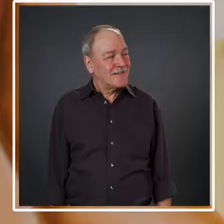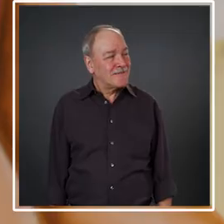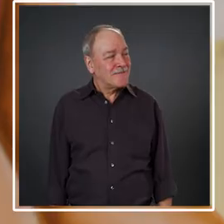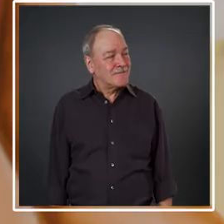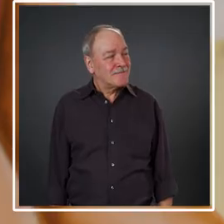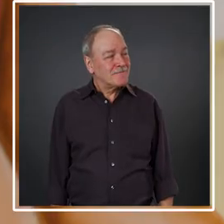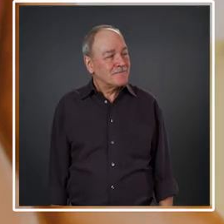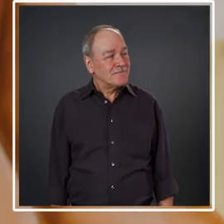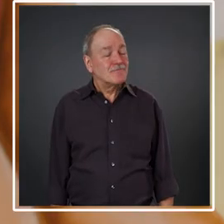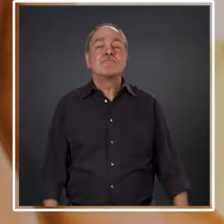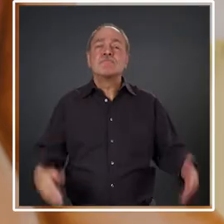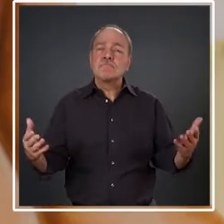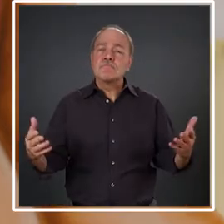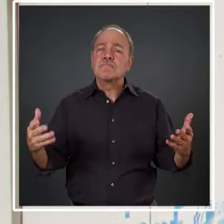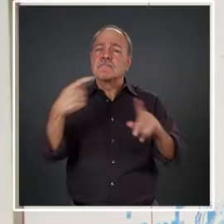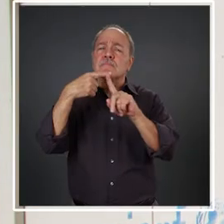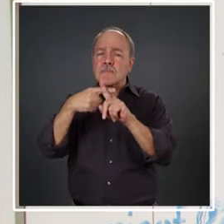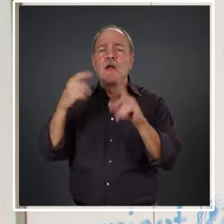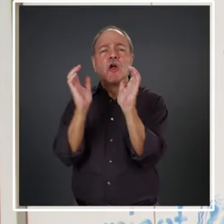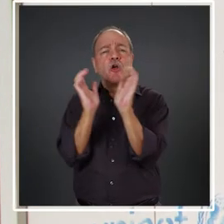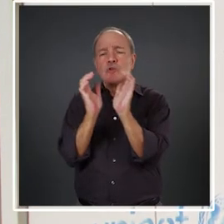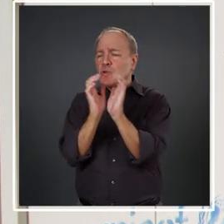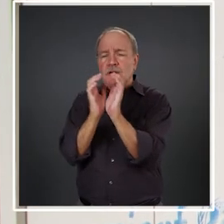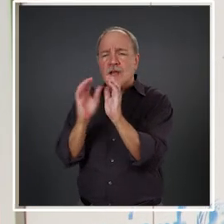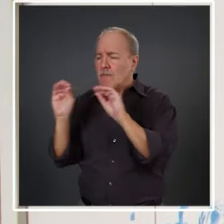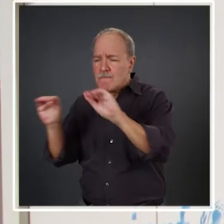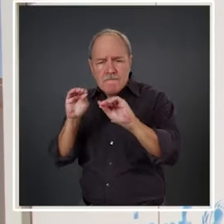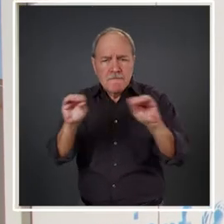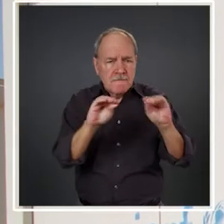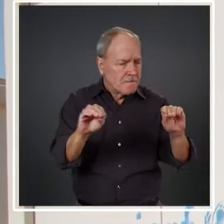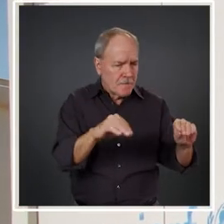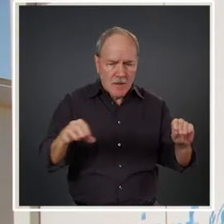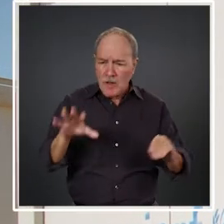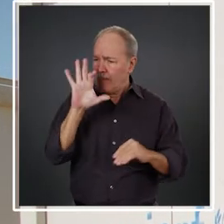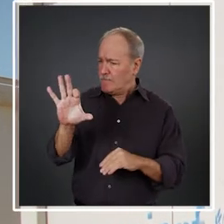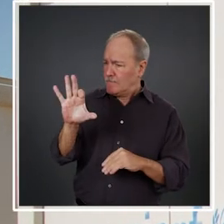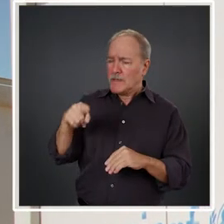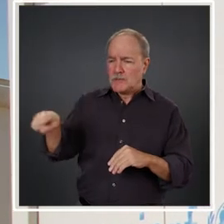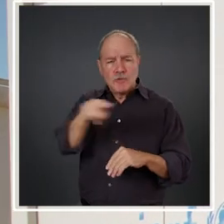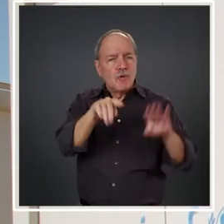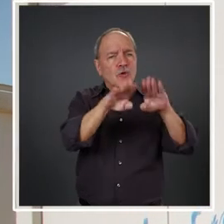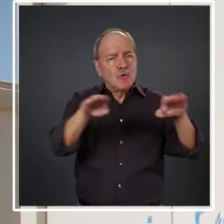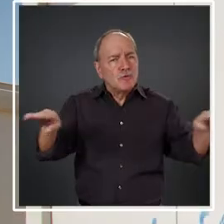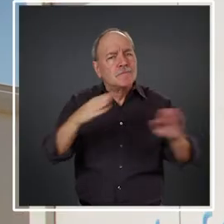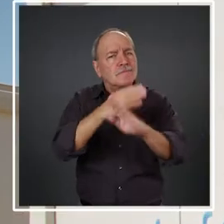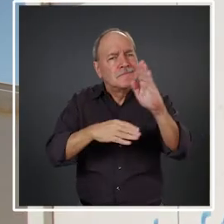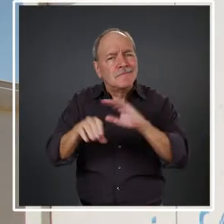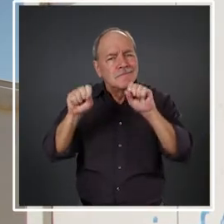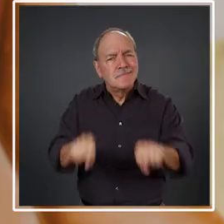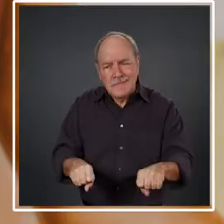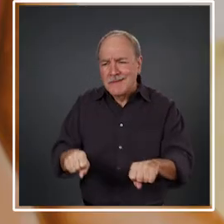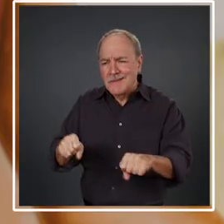UNICEF have also fitted all the centers with accessible toilets, and it meant that children can actually access